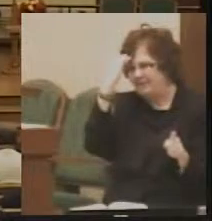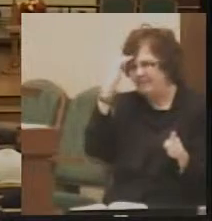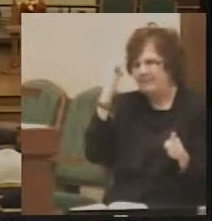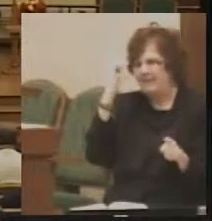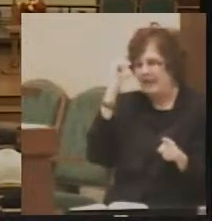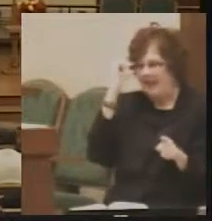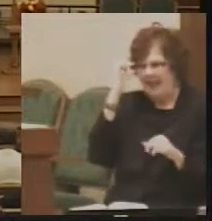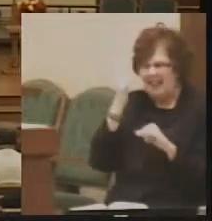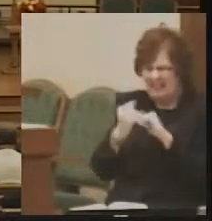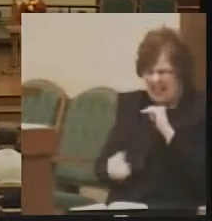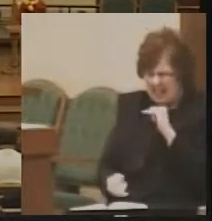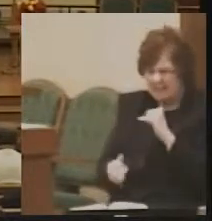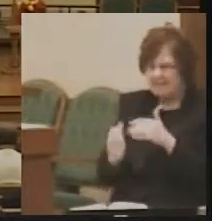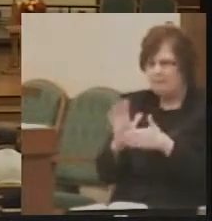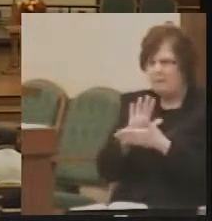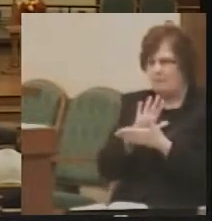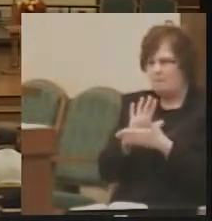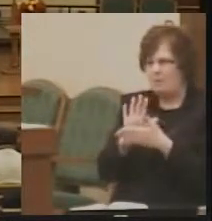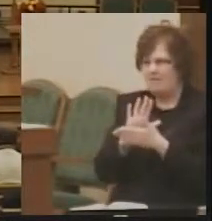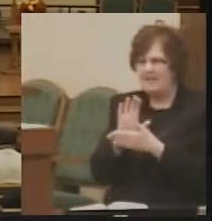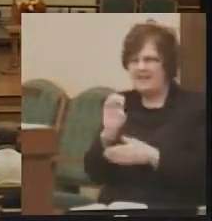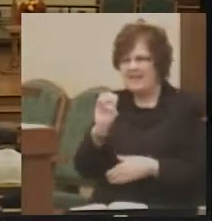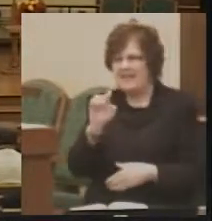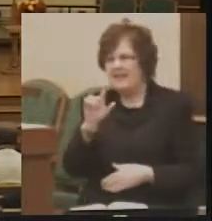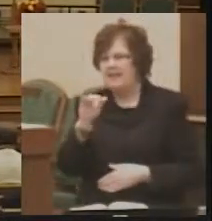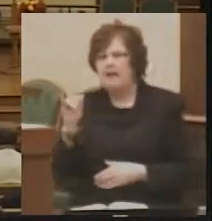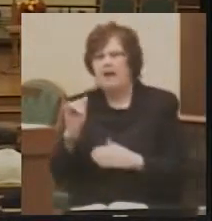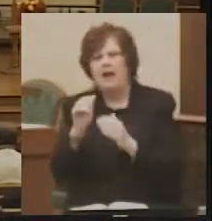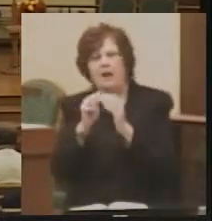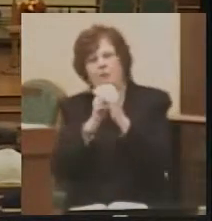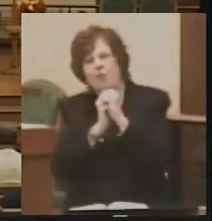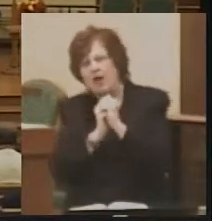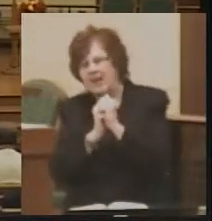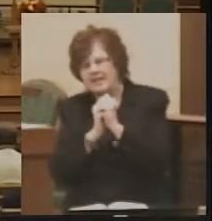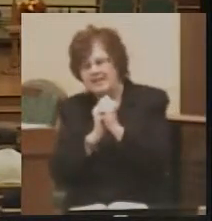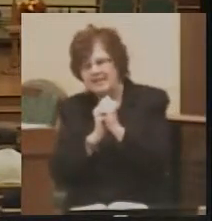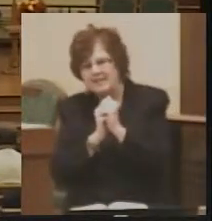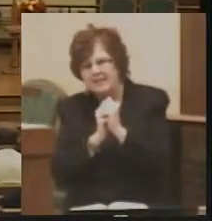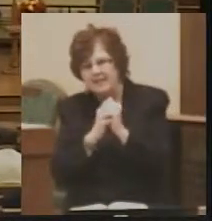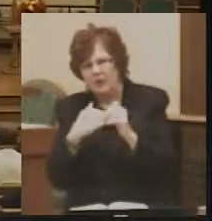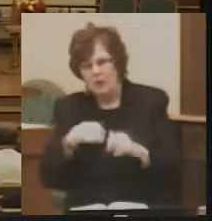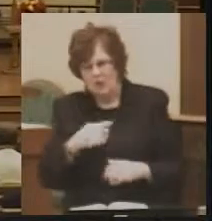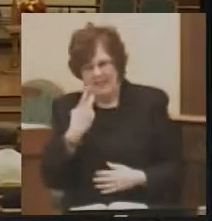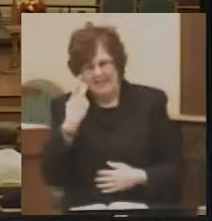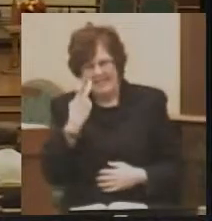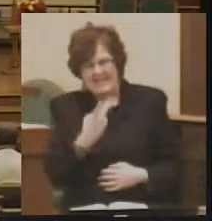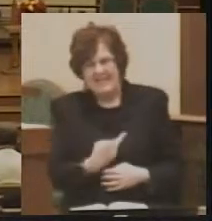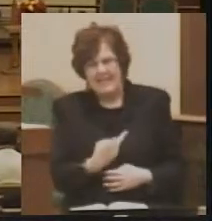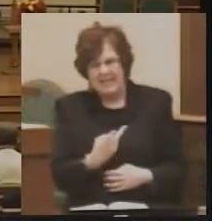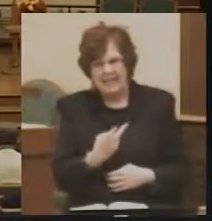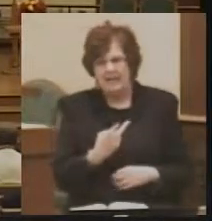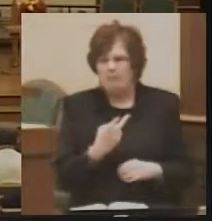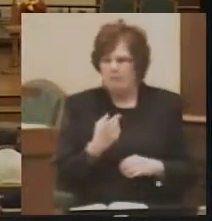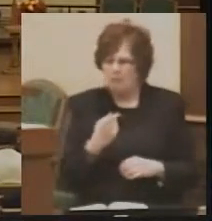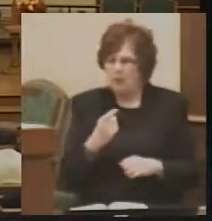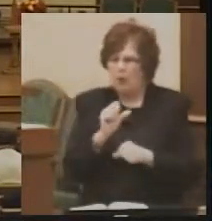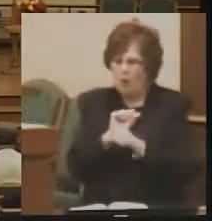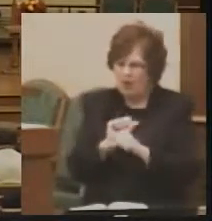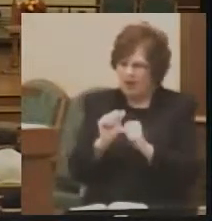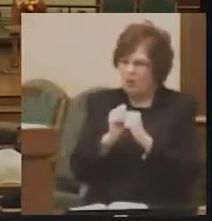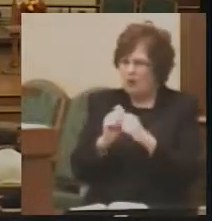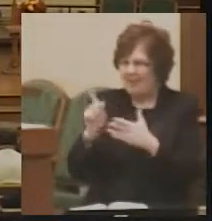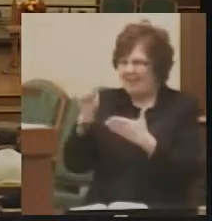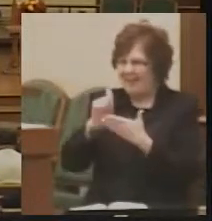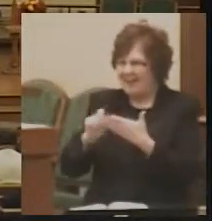the very end of the movie, Eli prays a prayer and we see him working with a